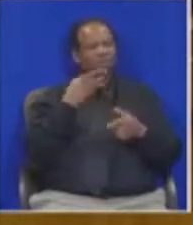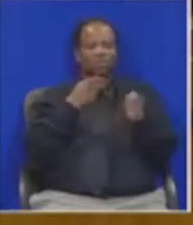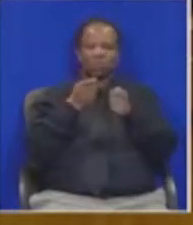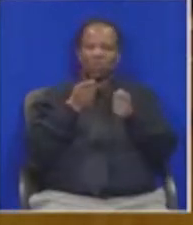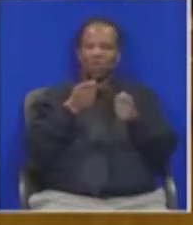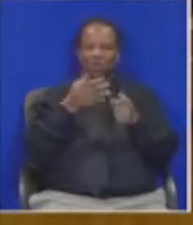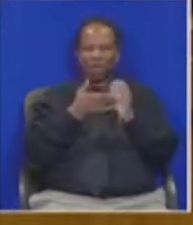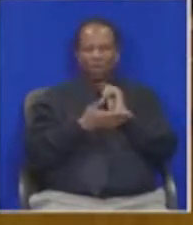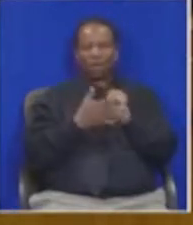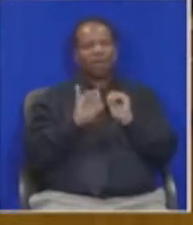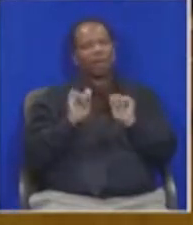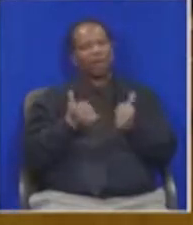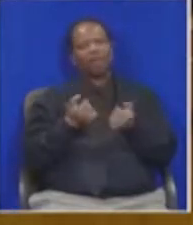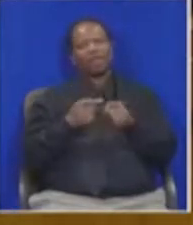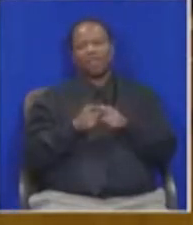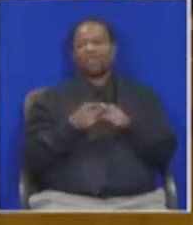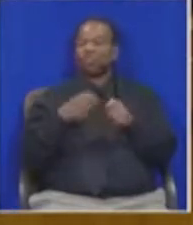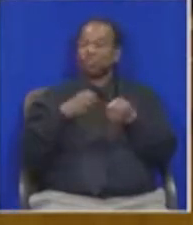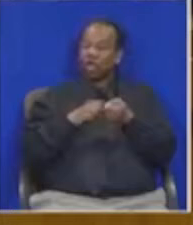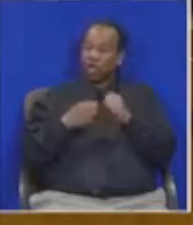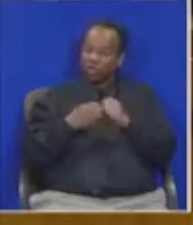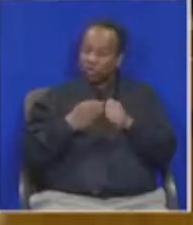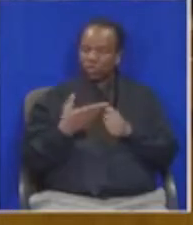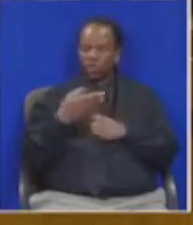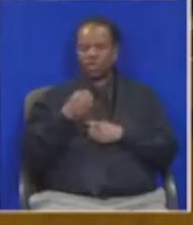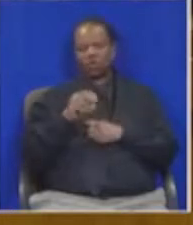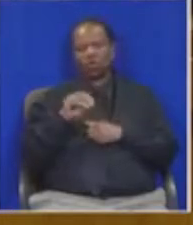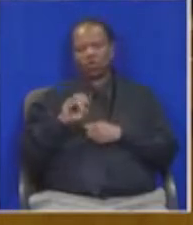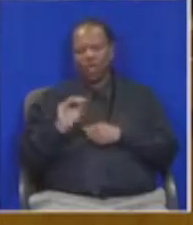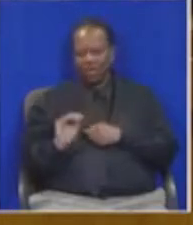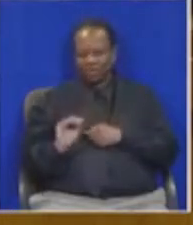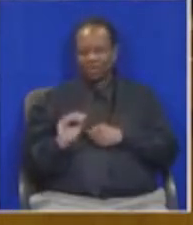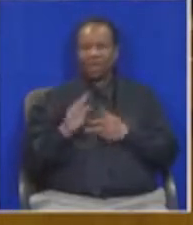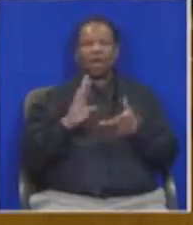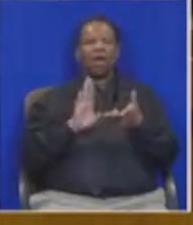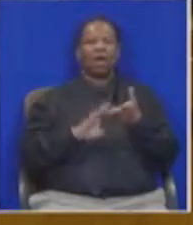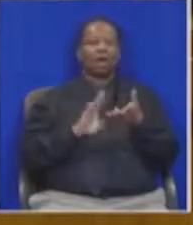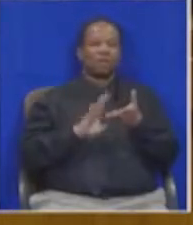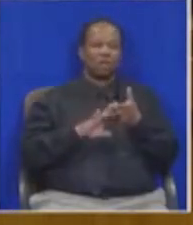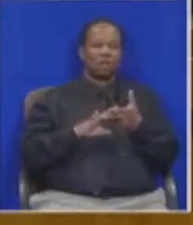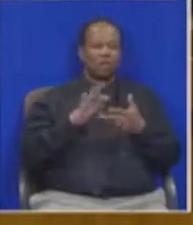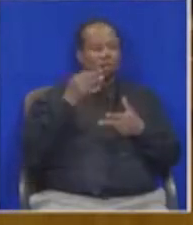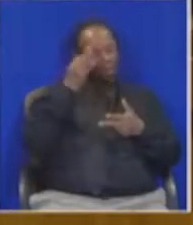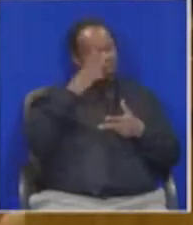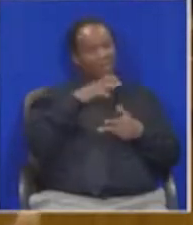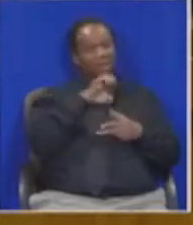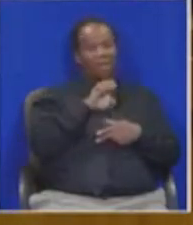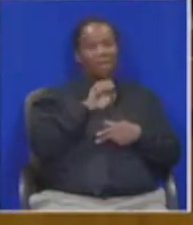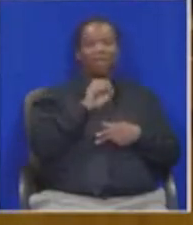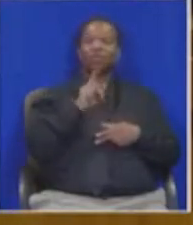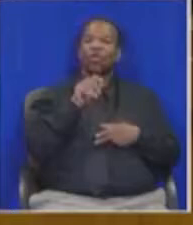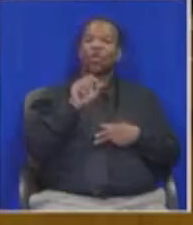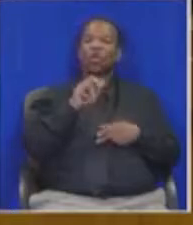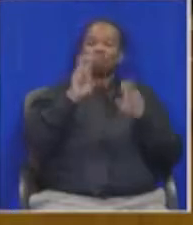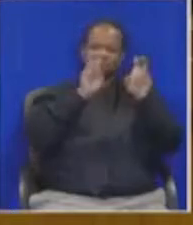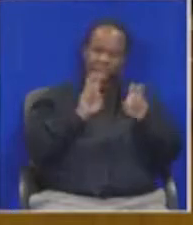course, the challenges that our SOEs are facing and, of course, the state capture relating to ESCOM in particular, highlighted